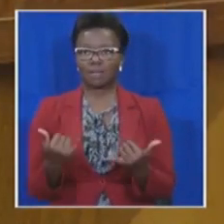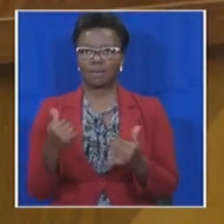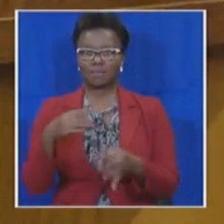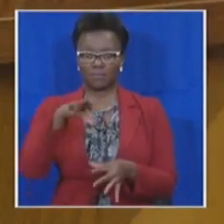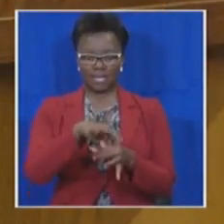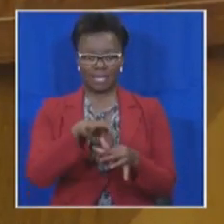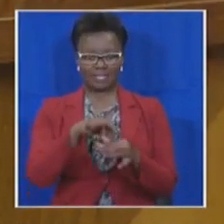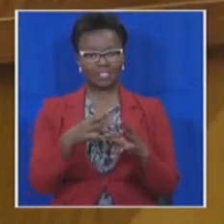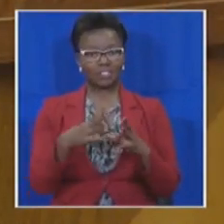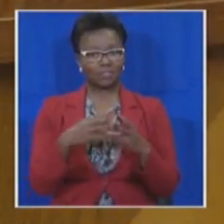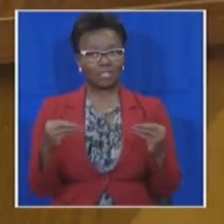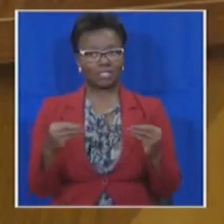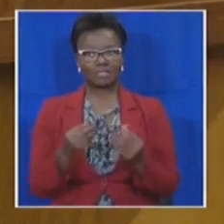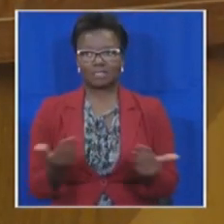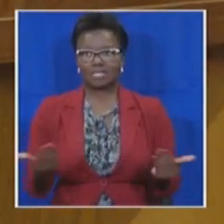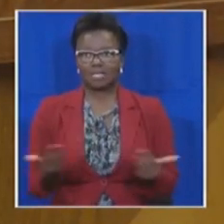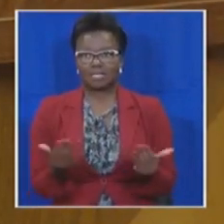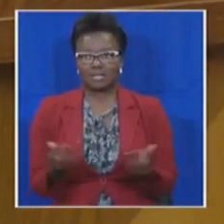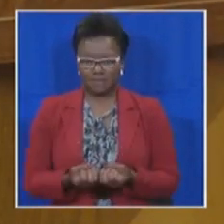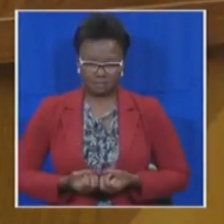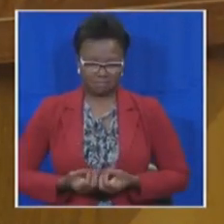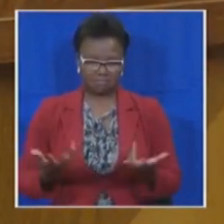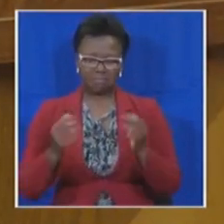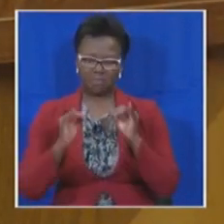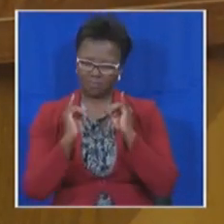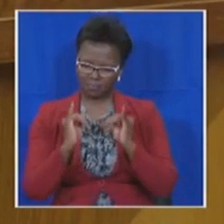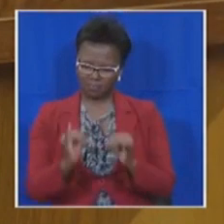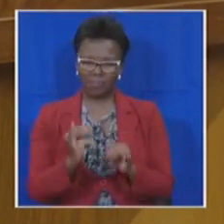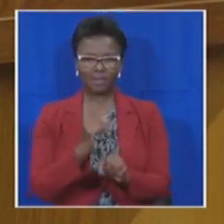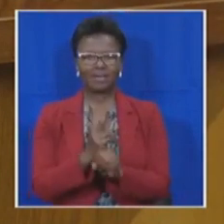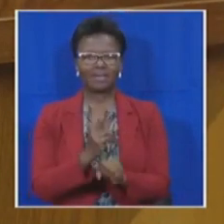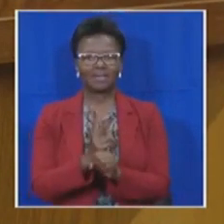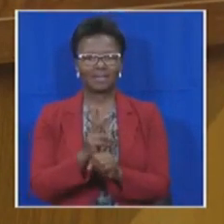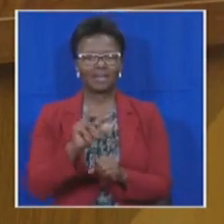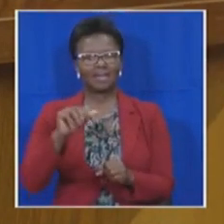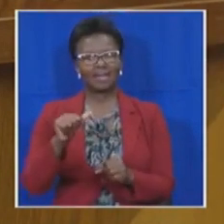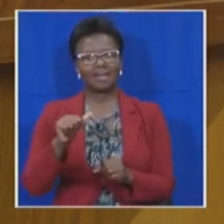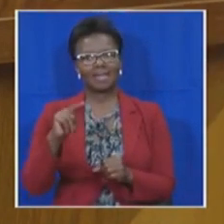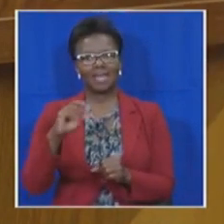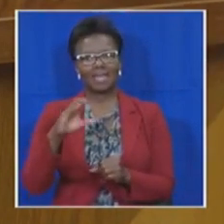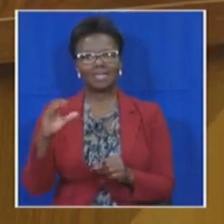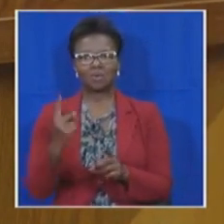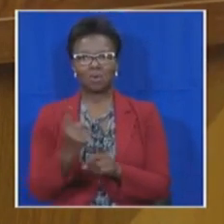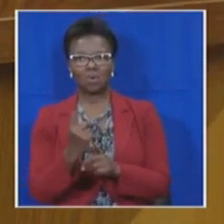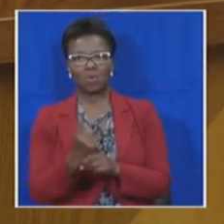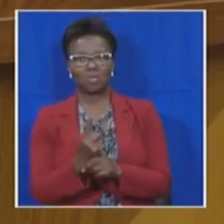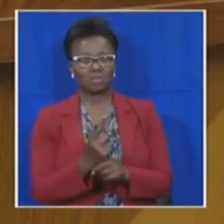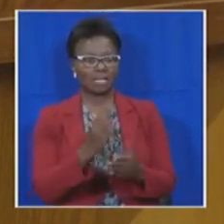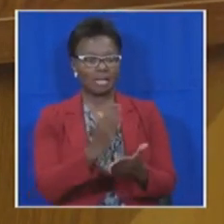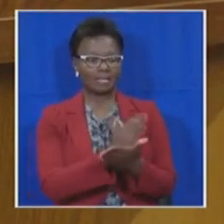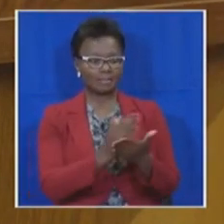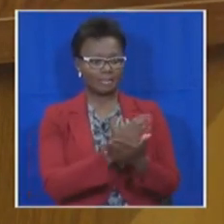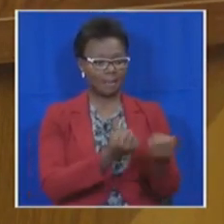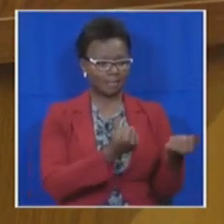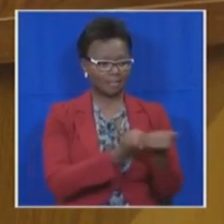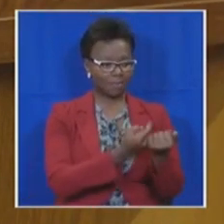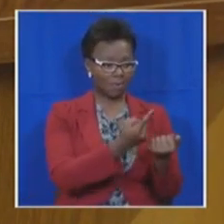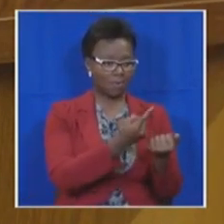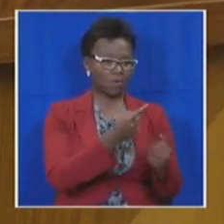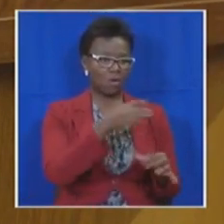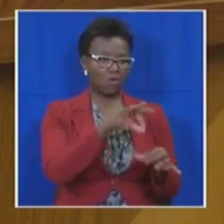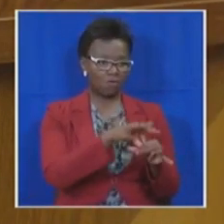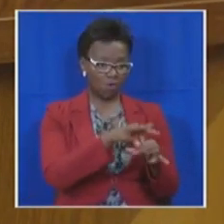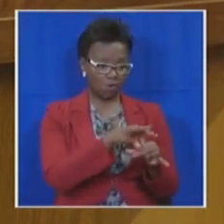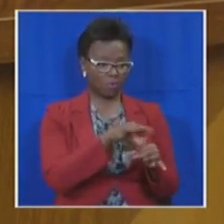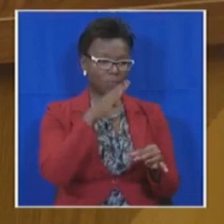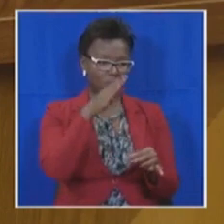over, service delivery returns to its unpredictable state. The ANC provides functional service delivery. Those who didn't vote for them are punished for